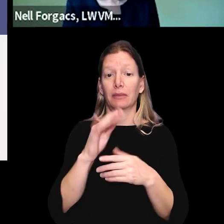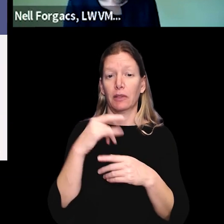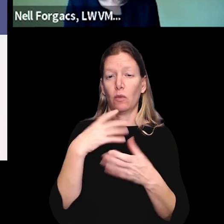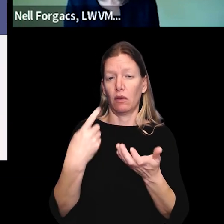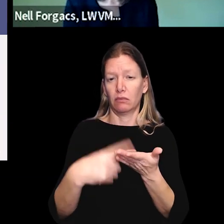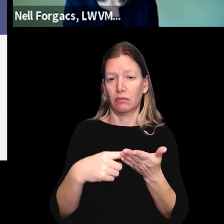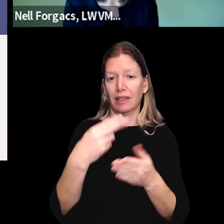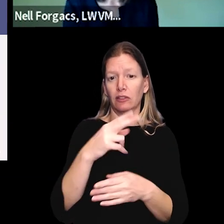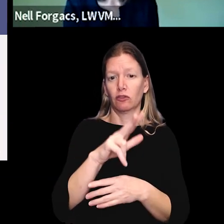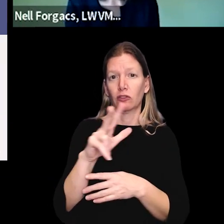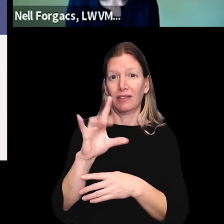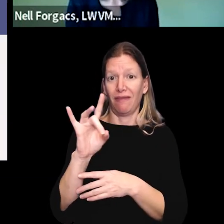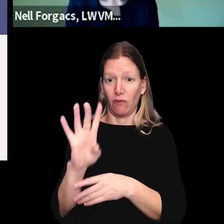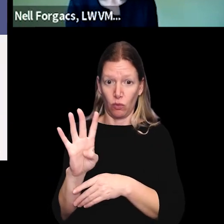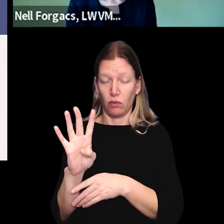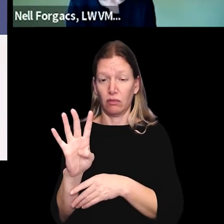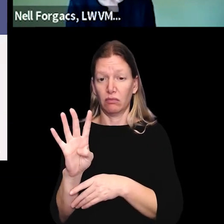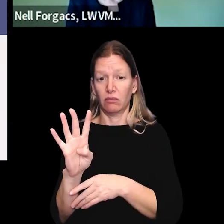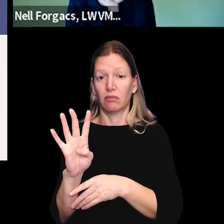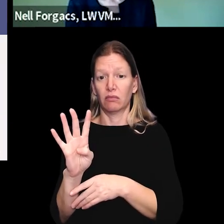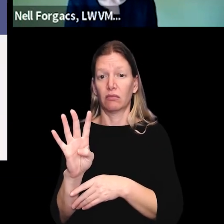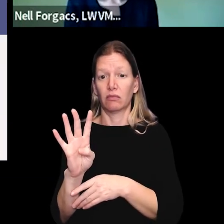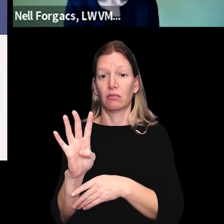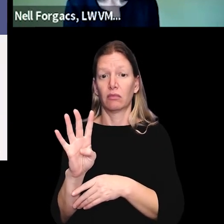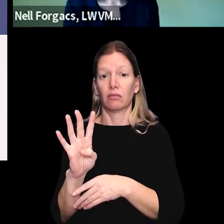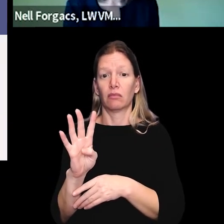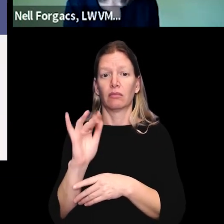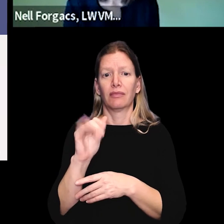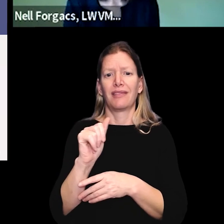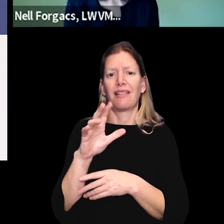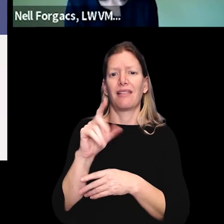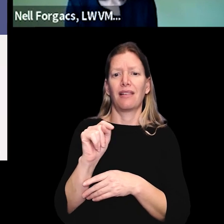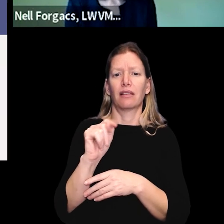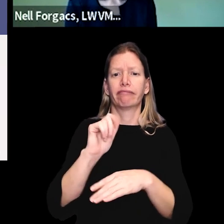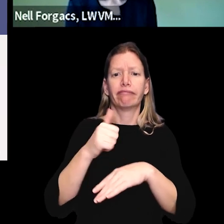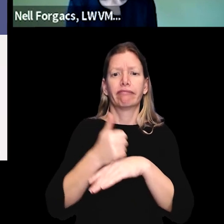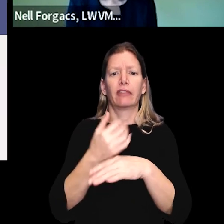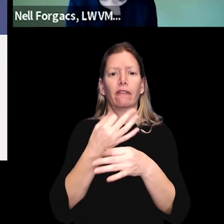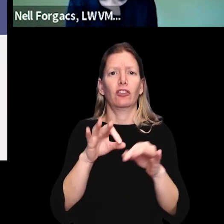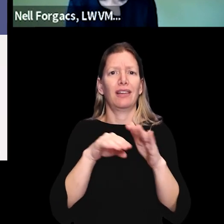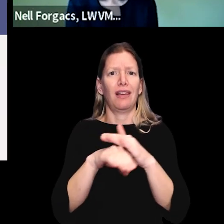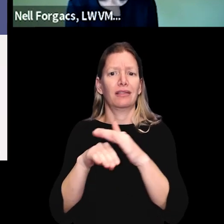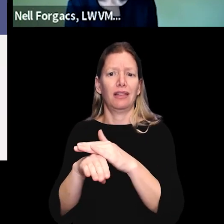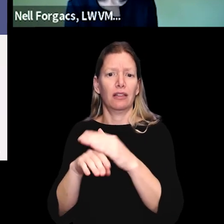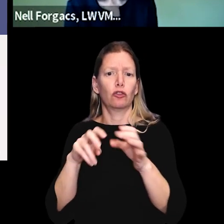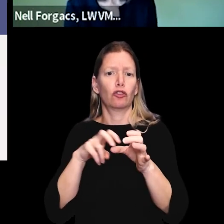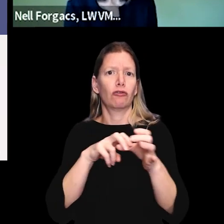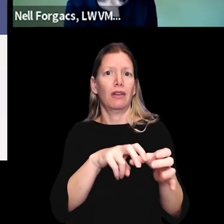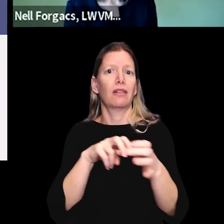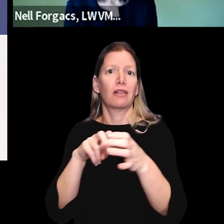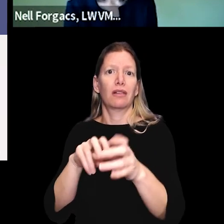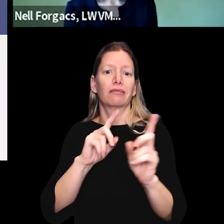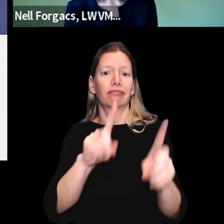The next bill I wanted to talk about is H 3384, an act to establish free